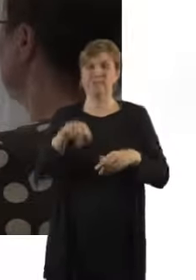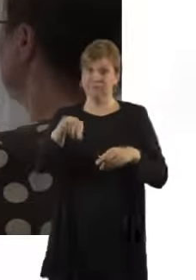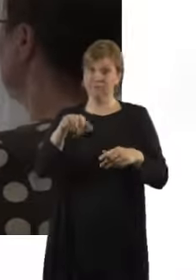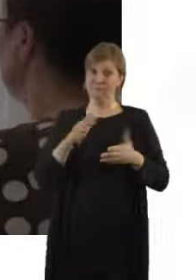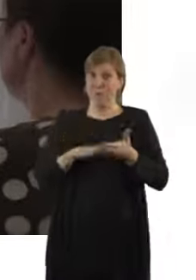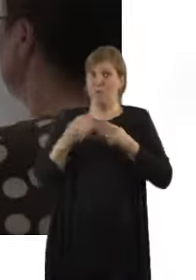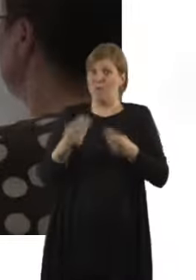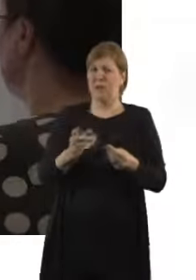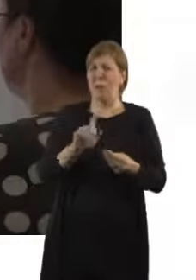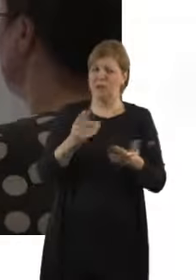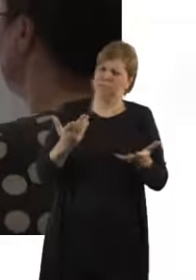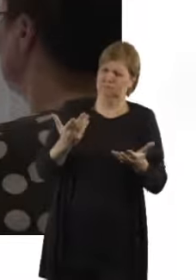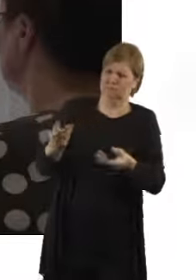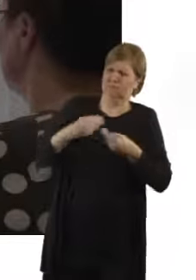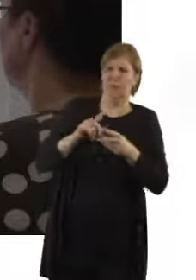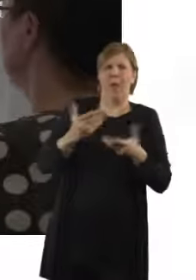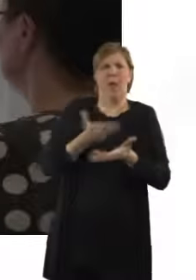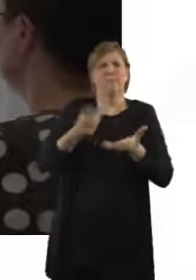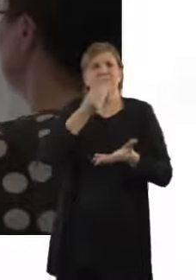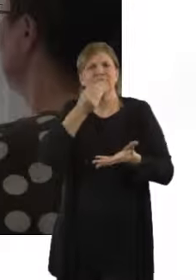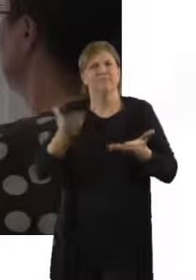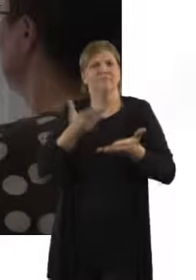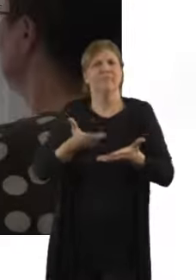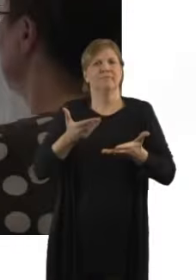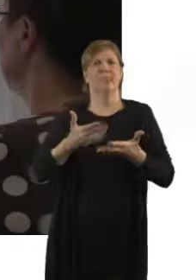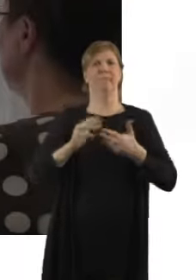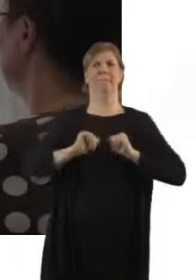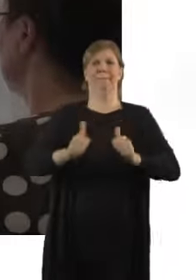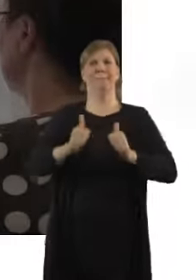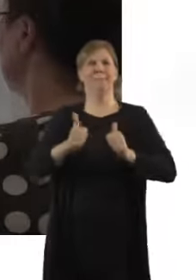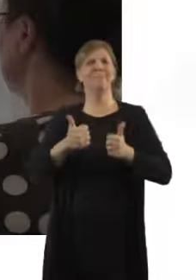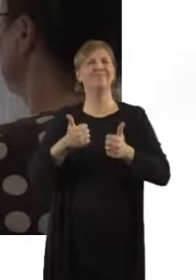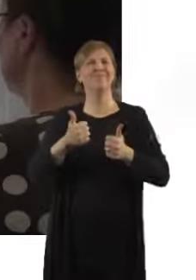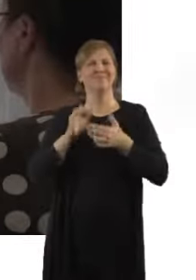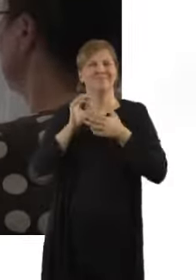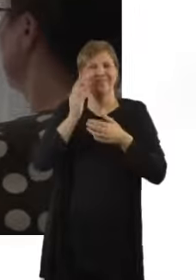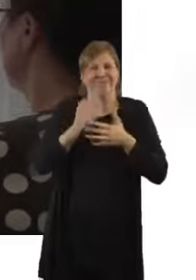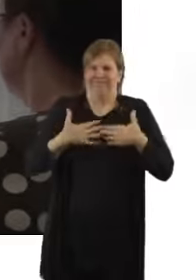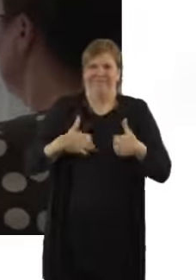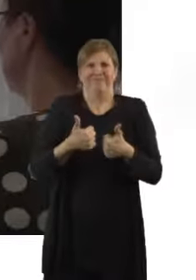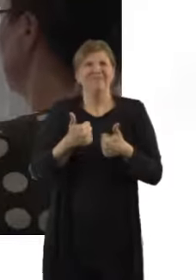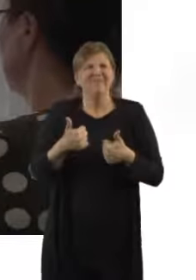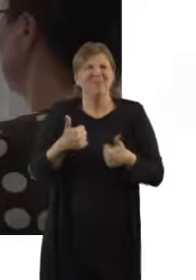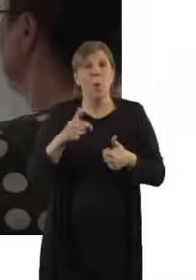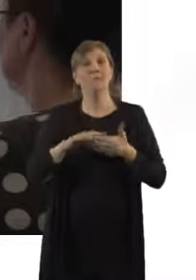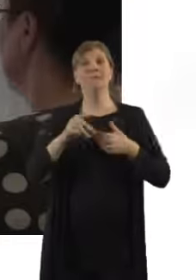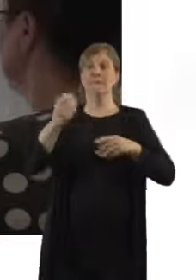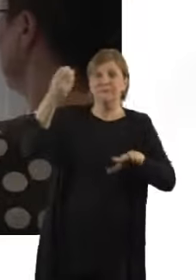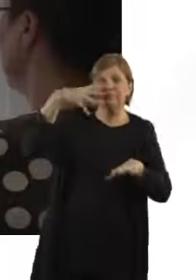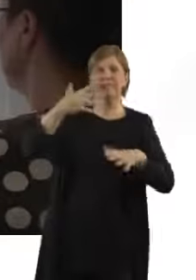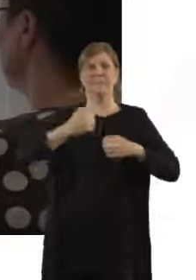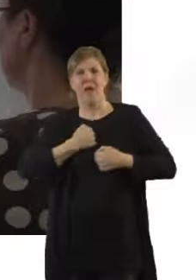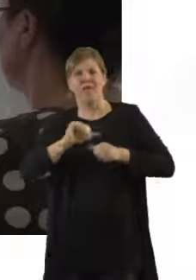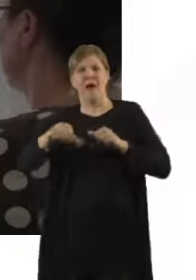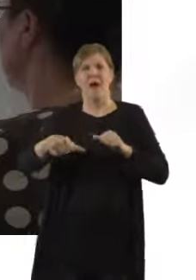And then, when she's fit and skin to skin is complete, mum can either have a shower or a bath. And then she'll be transferred